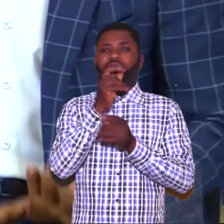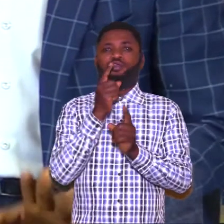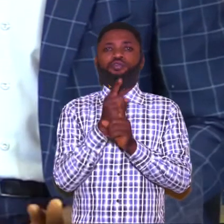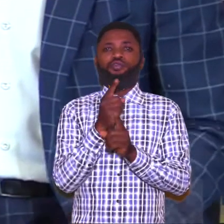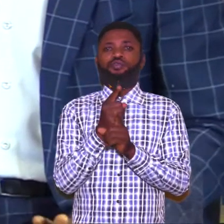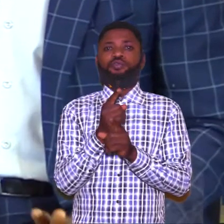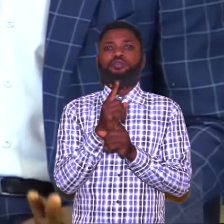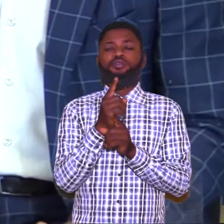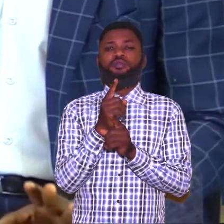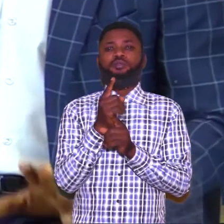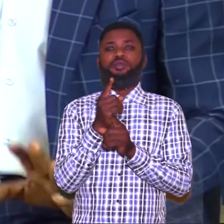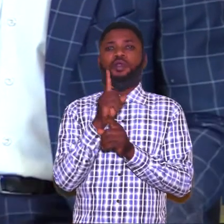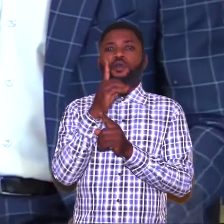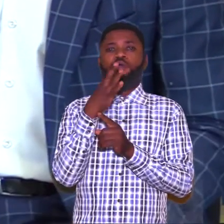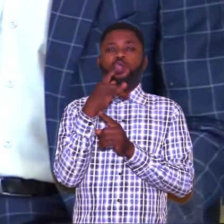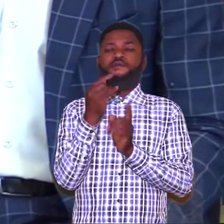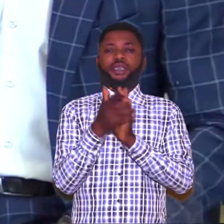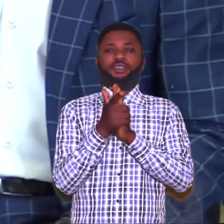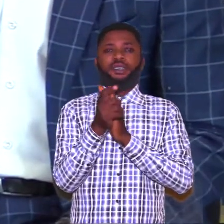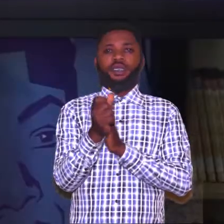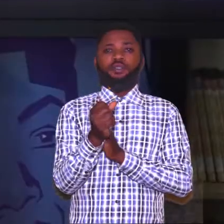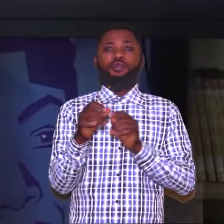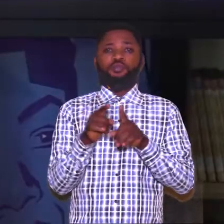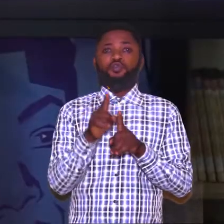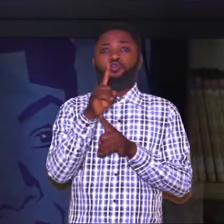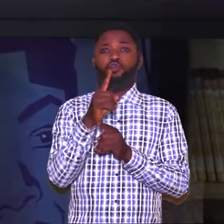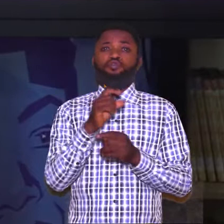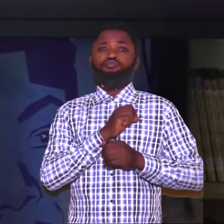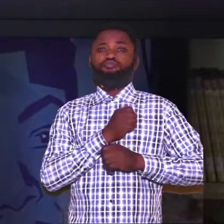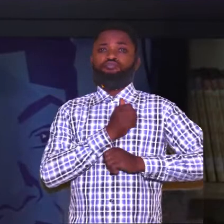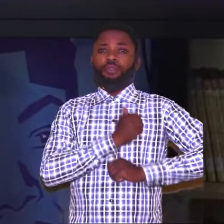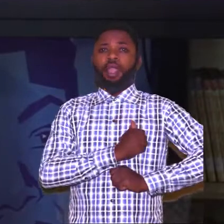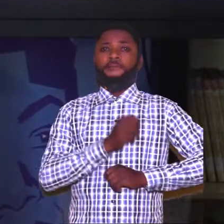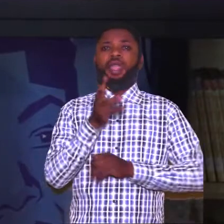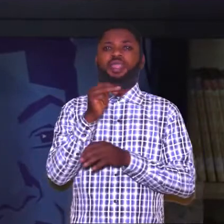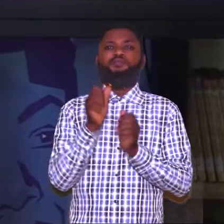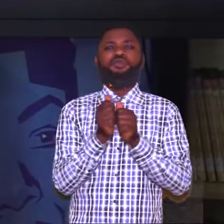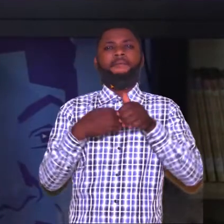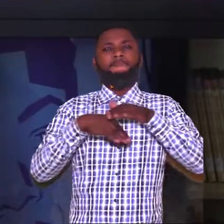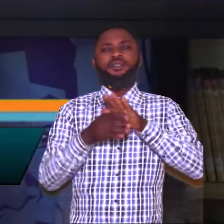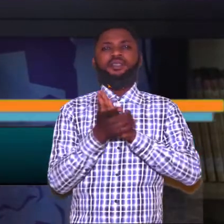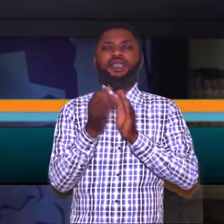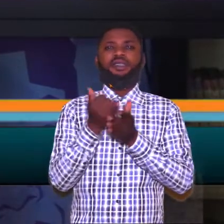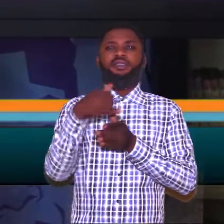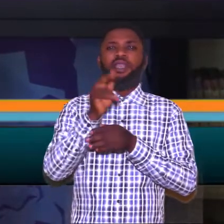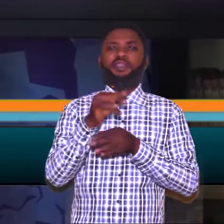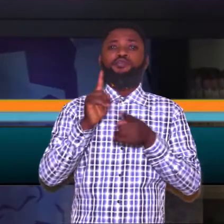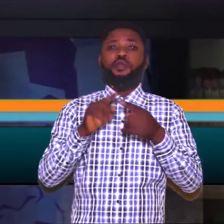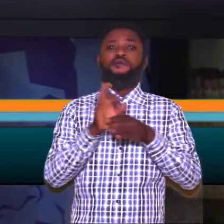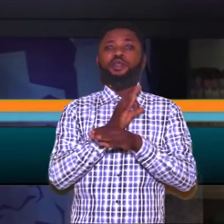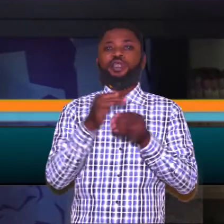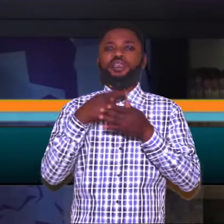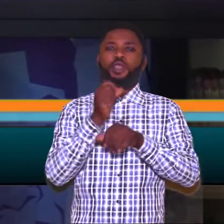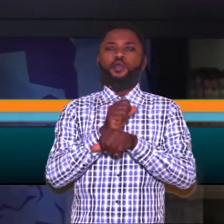is just one fantastic skills fantastic so you arm them with basic skills that they need to function in the